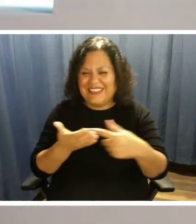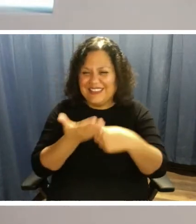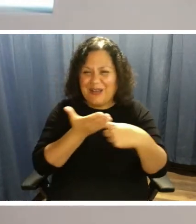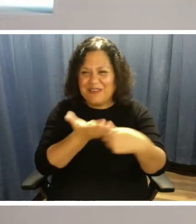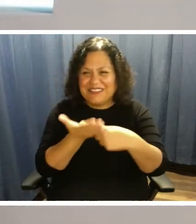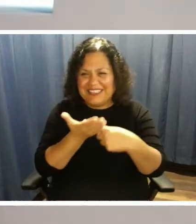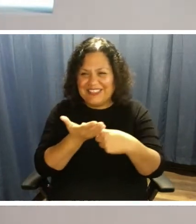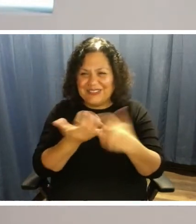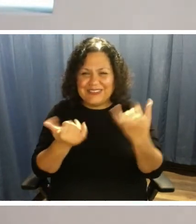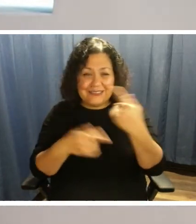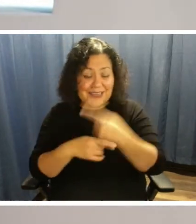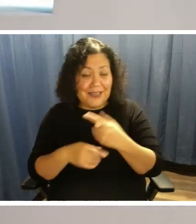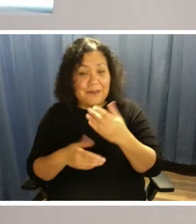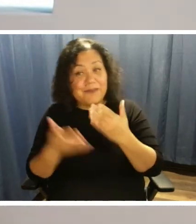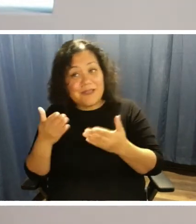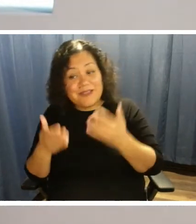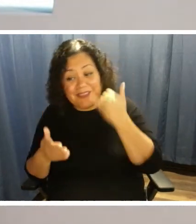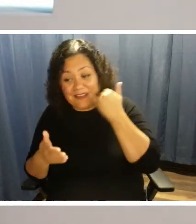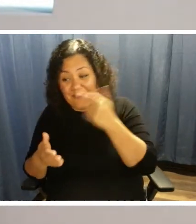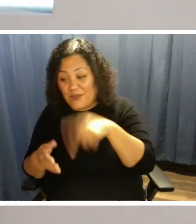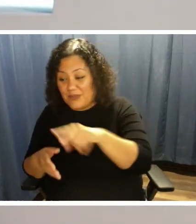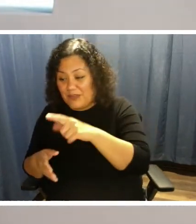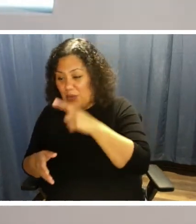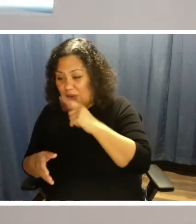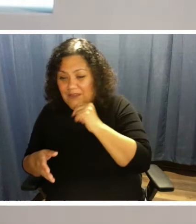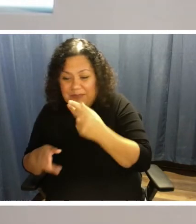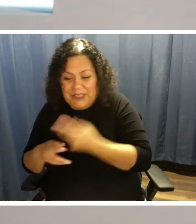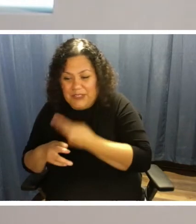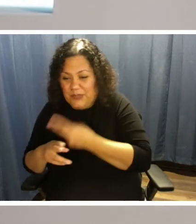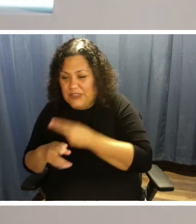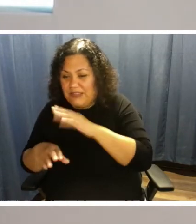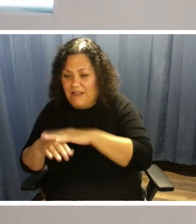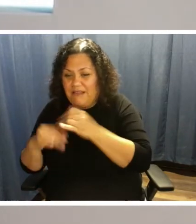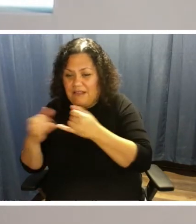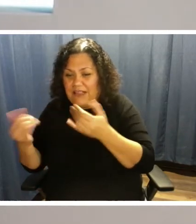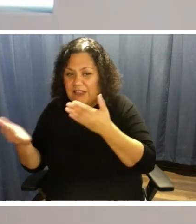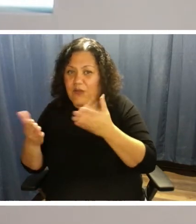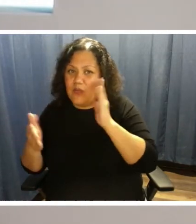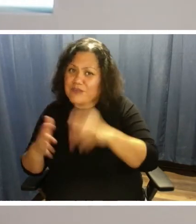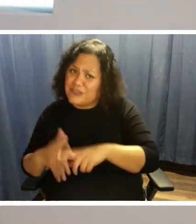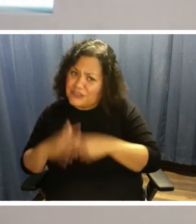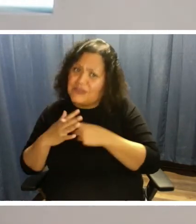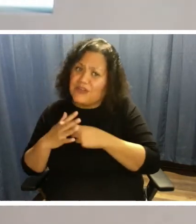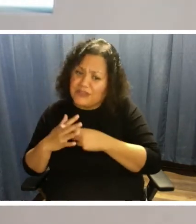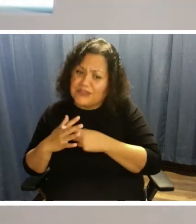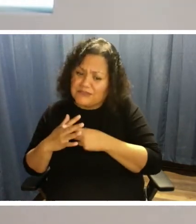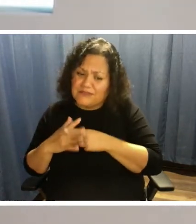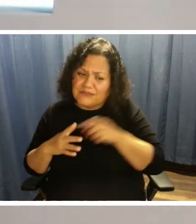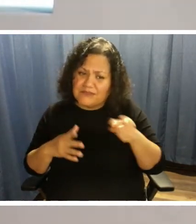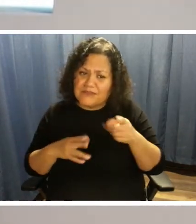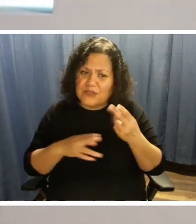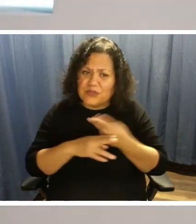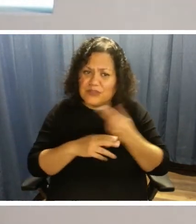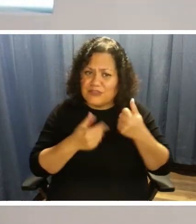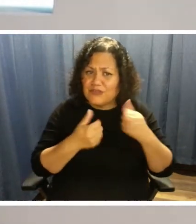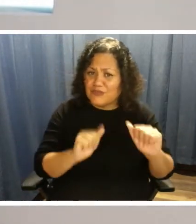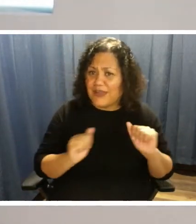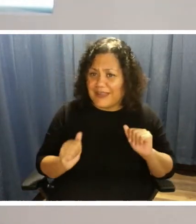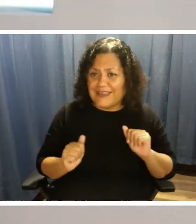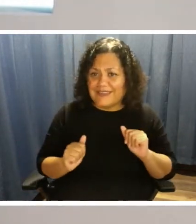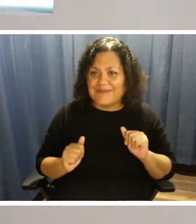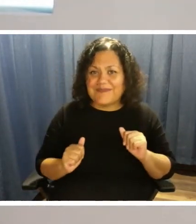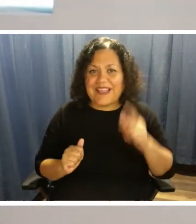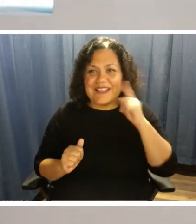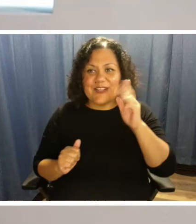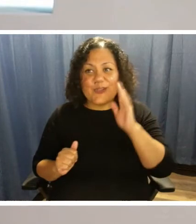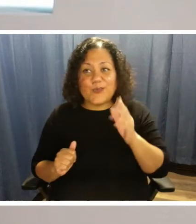that maybe some of you have not been using the online services, we'll give it a shot and try to use it. I think you'll